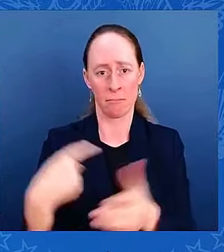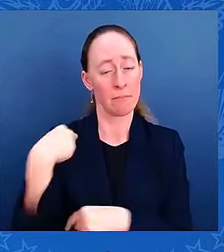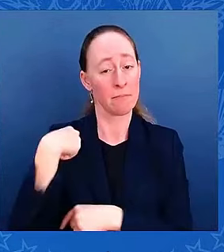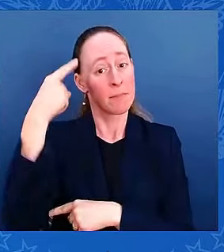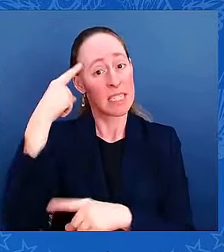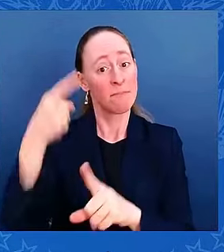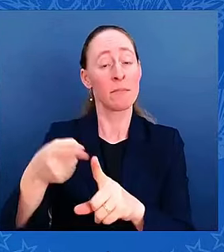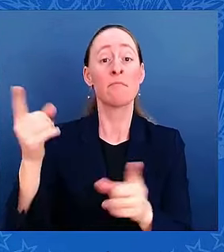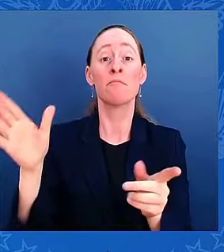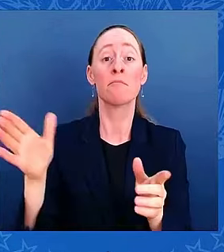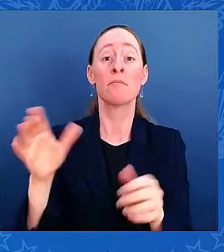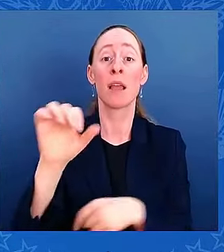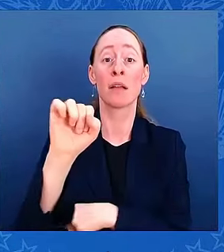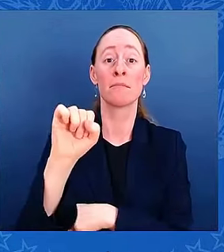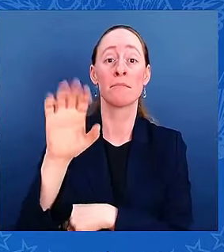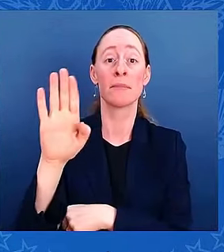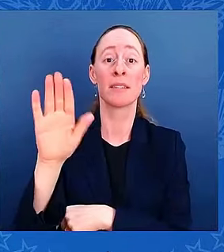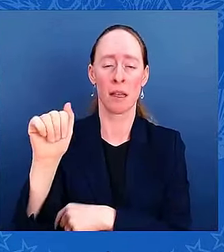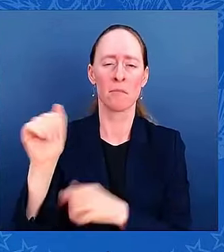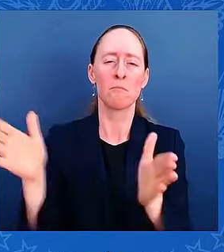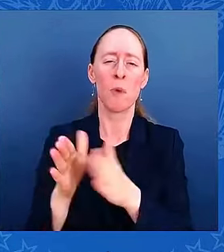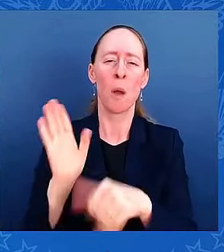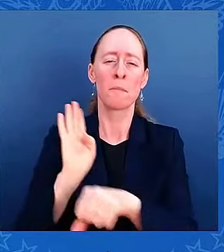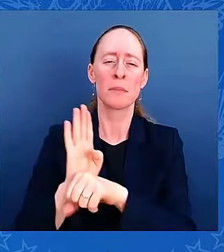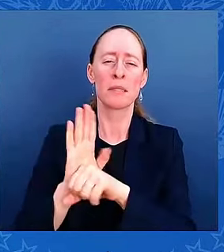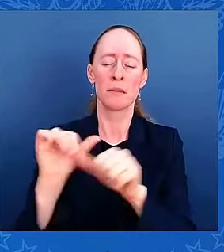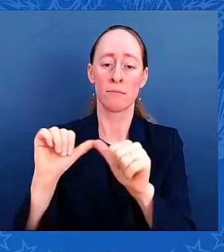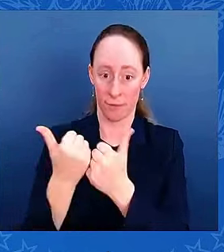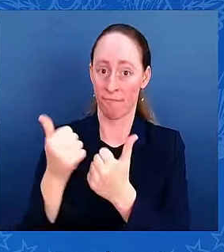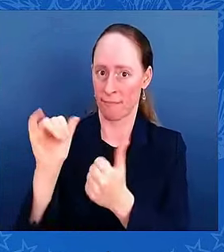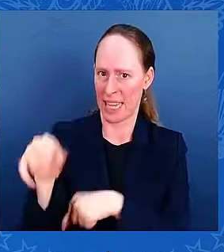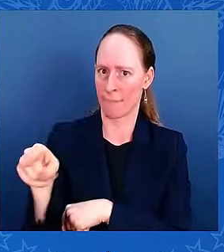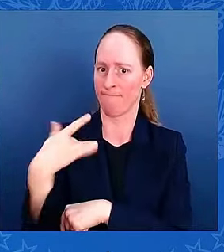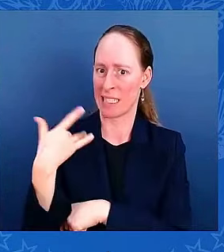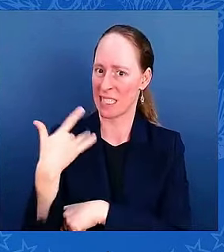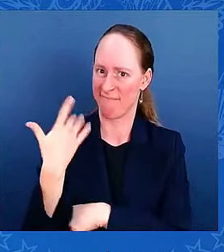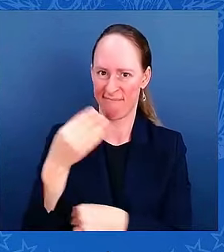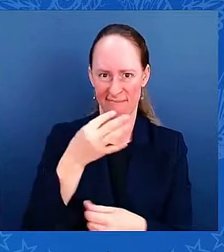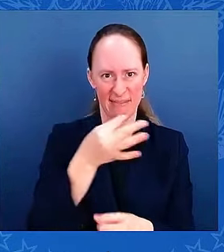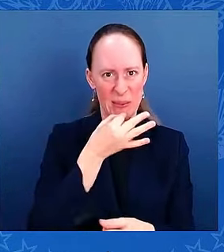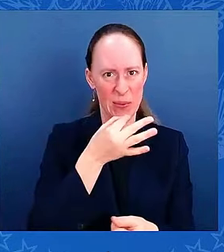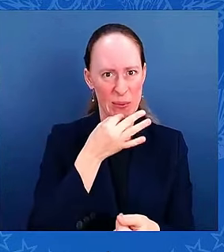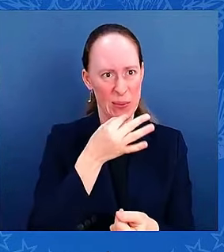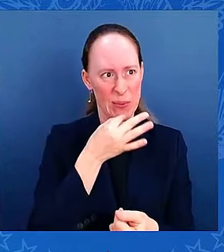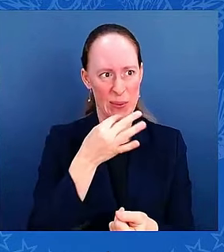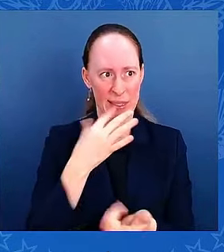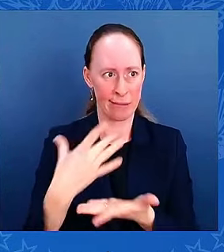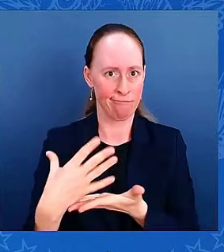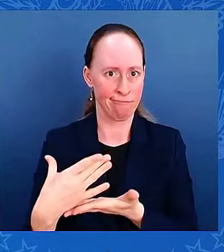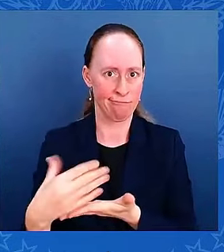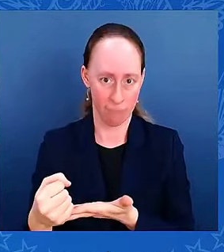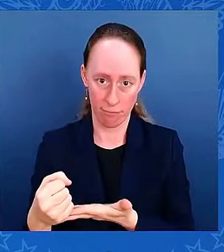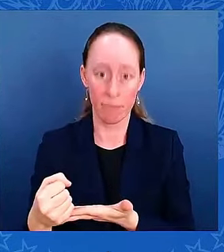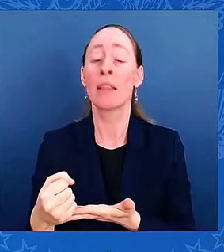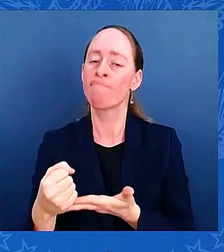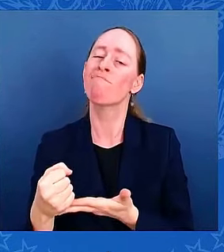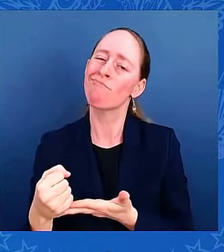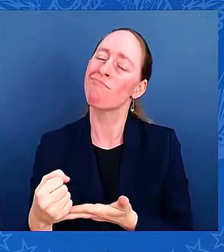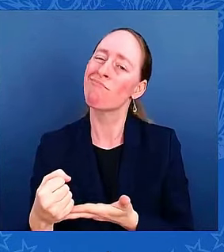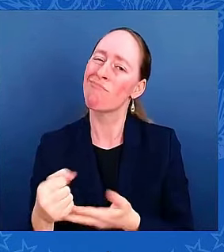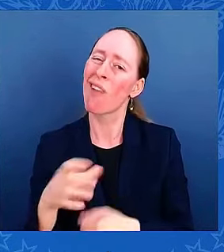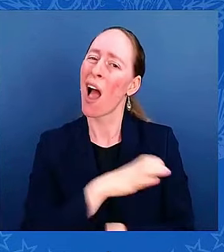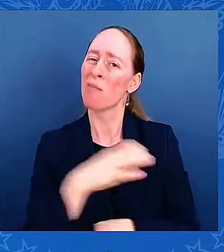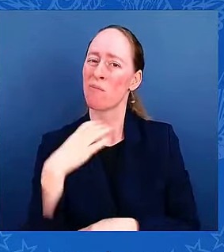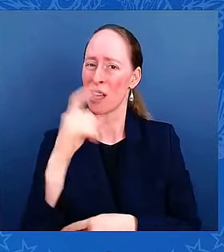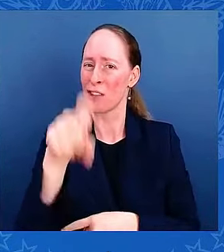the edge right now. And I think the Congress should be coming back and moving on emergency needs immediately.